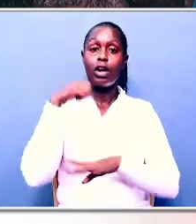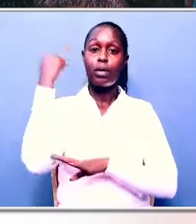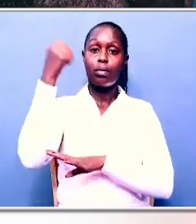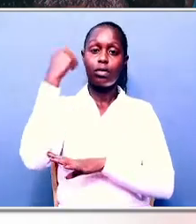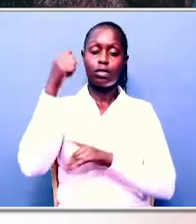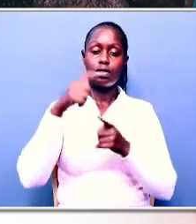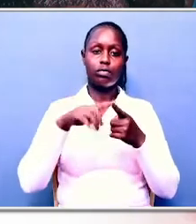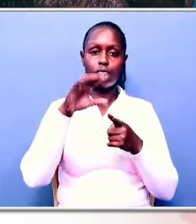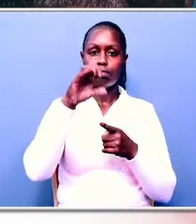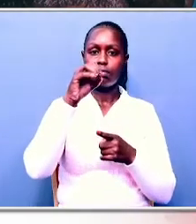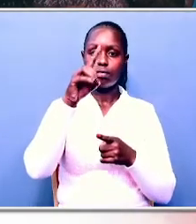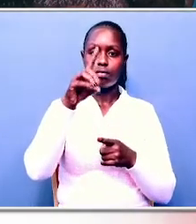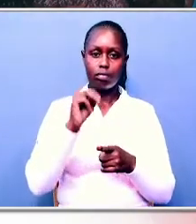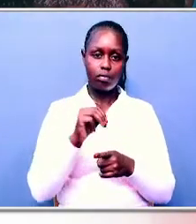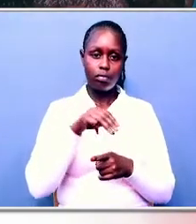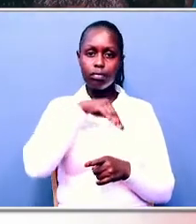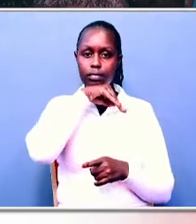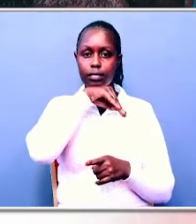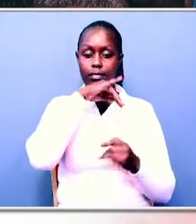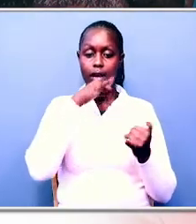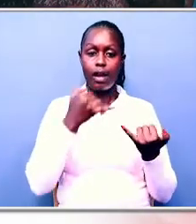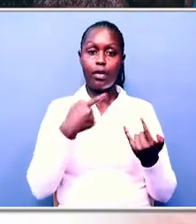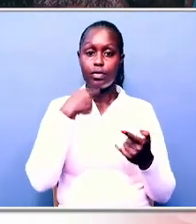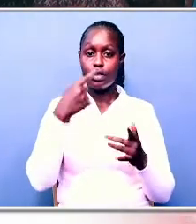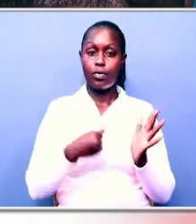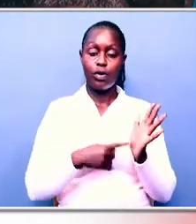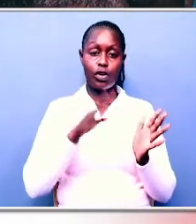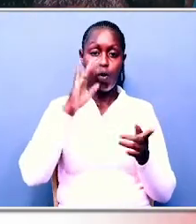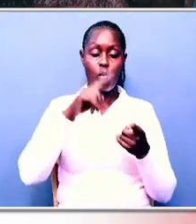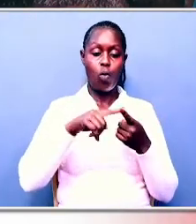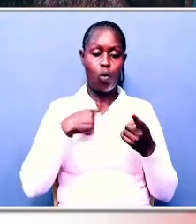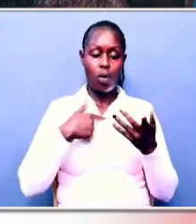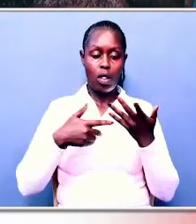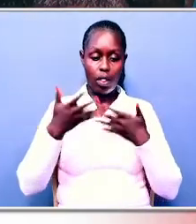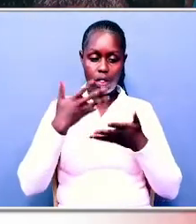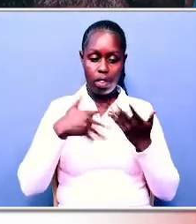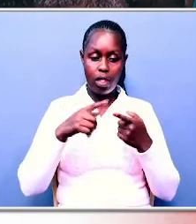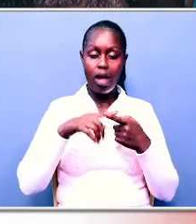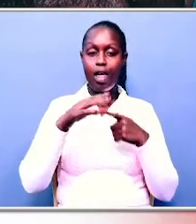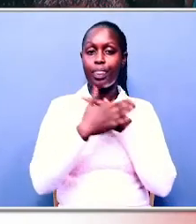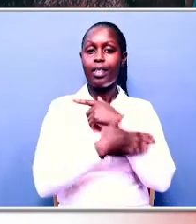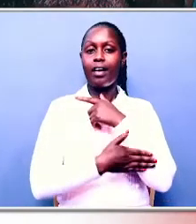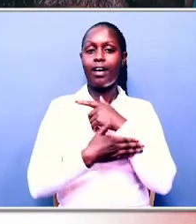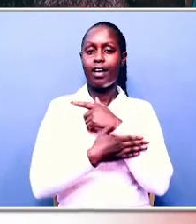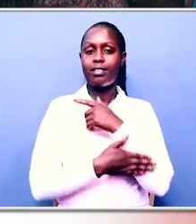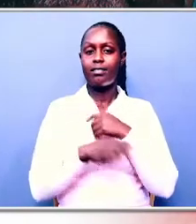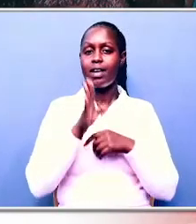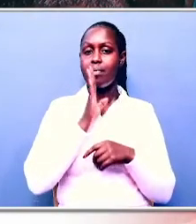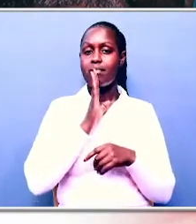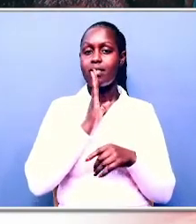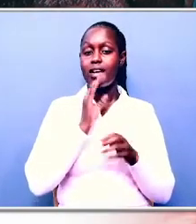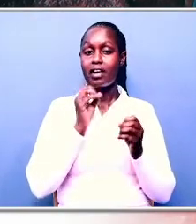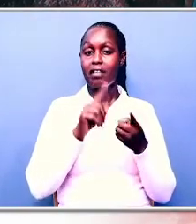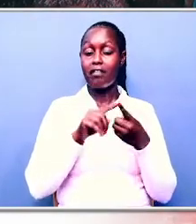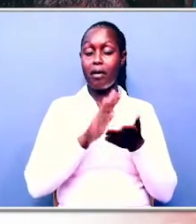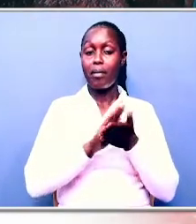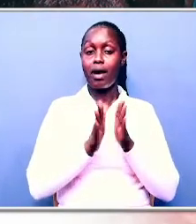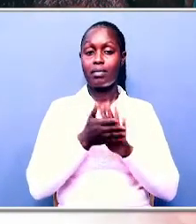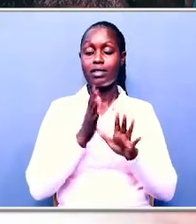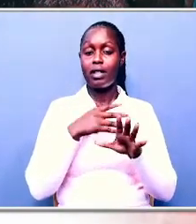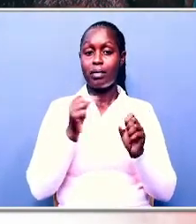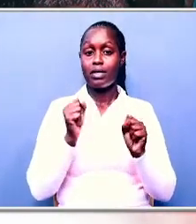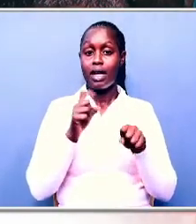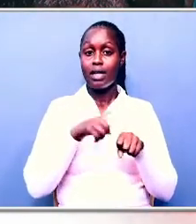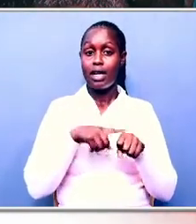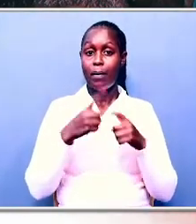and ODM party leader Raila Odinga now says he will renegotiate the country's debt if elected president. Odinga, who was